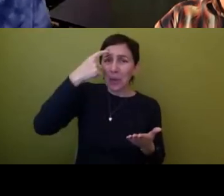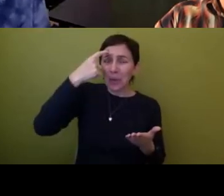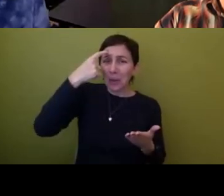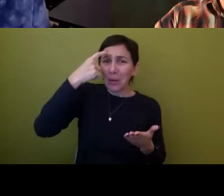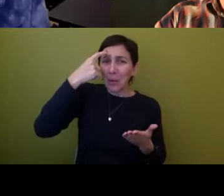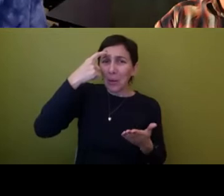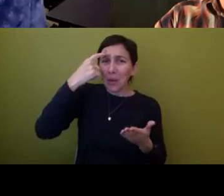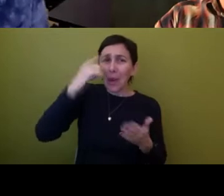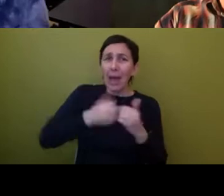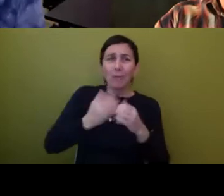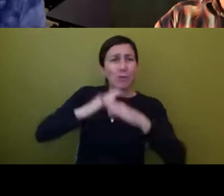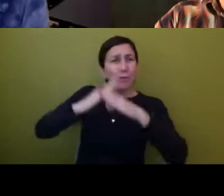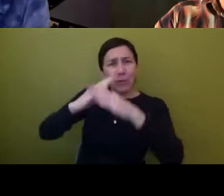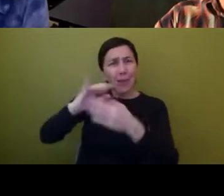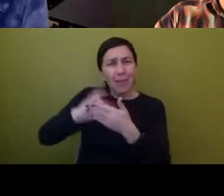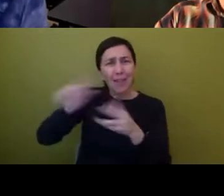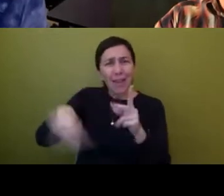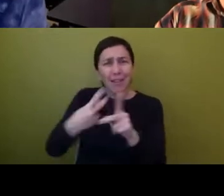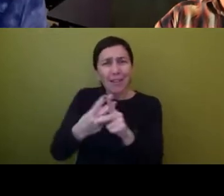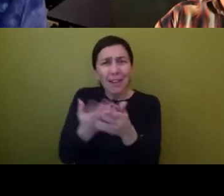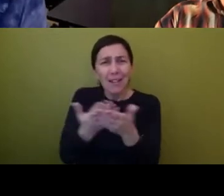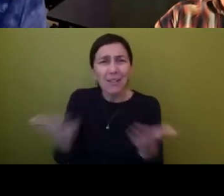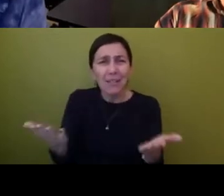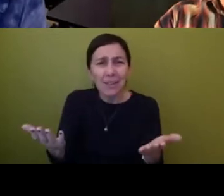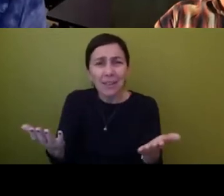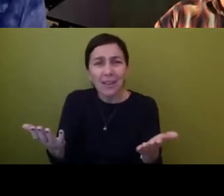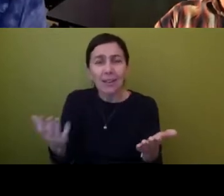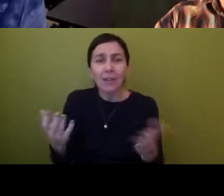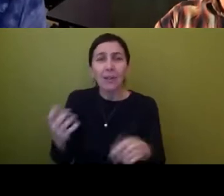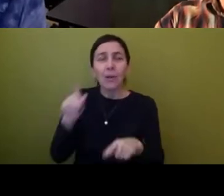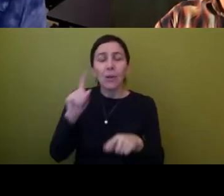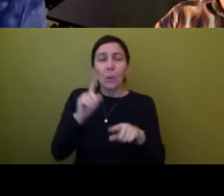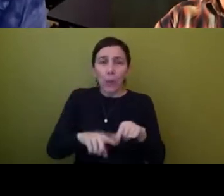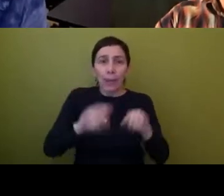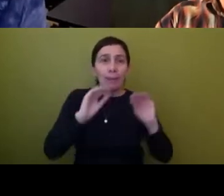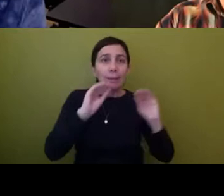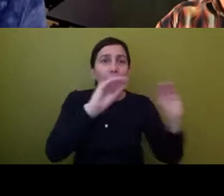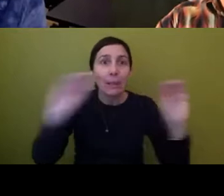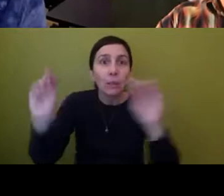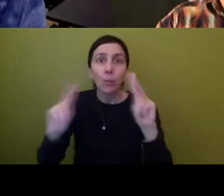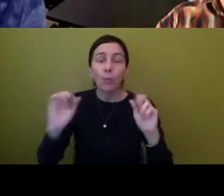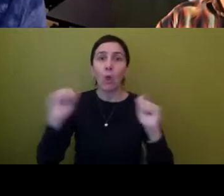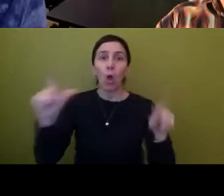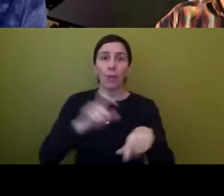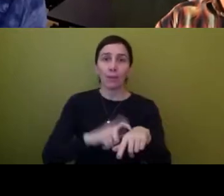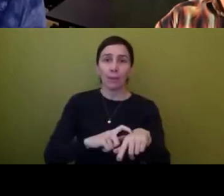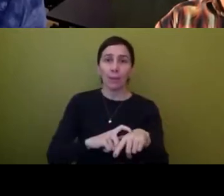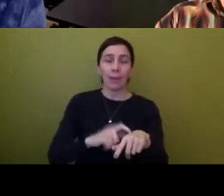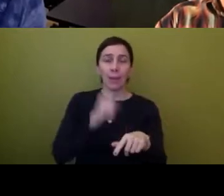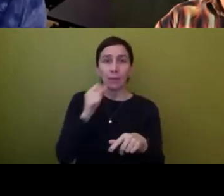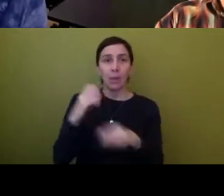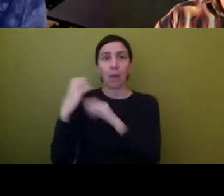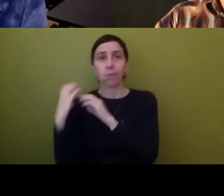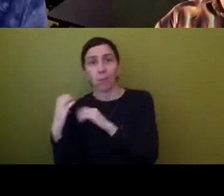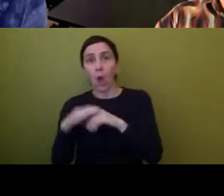this not to happen? I mean, obviously there, you know, we can't go around educating everyone all the time and it's certainly not your job, you know, but